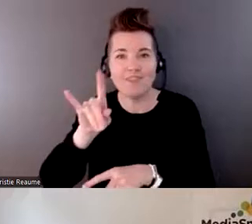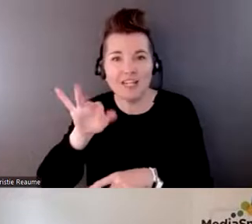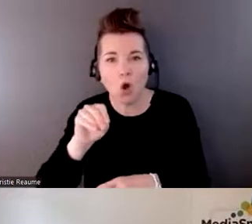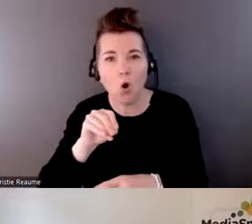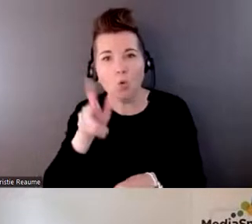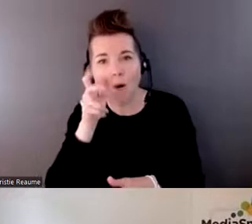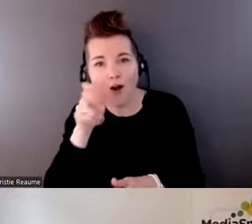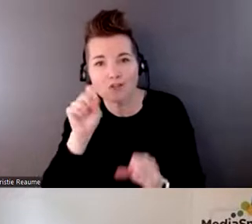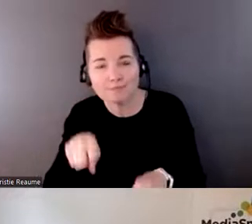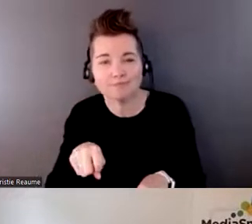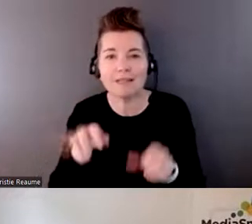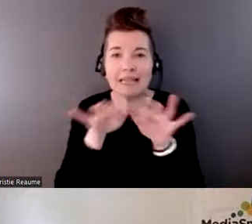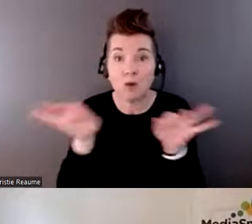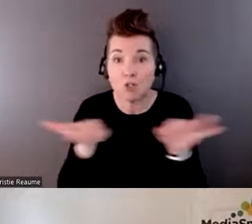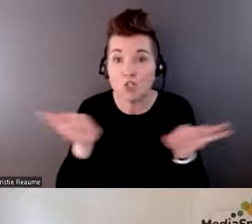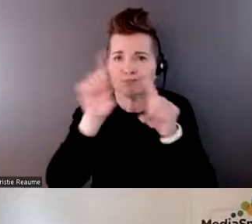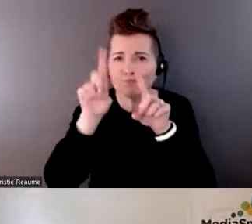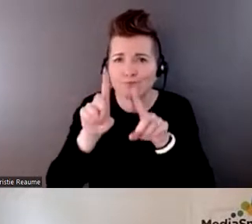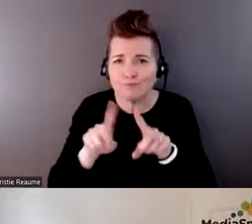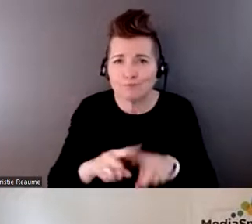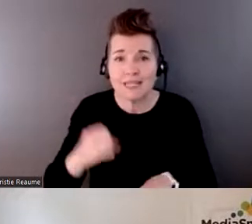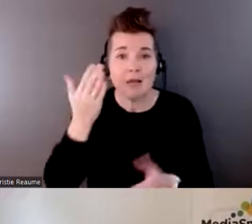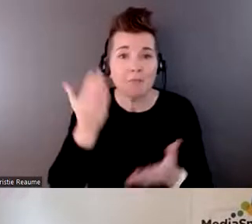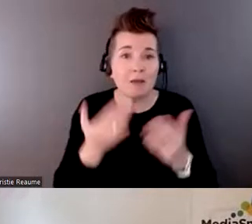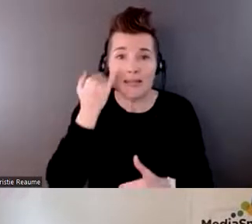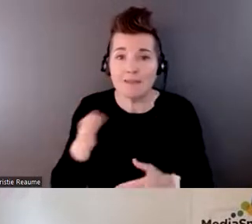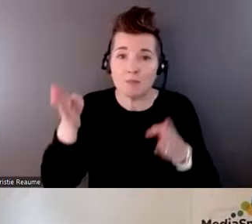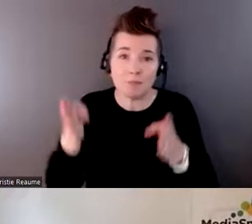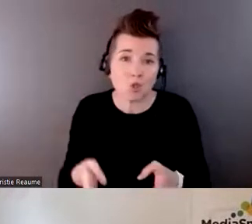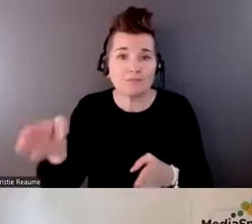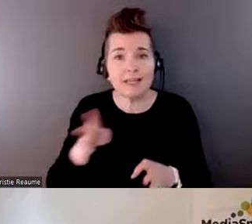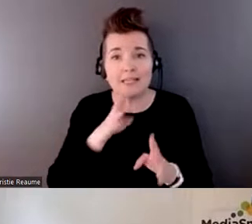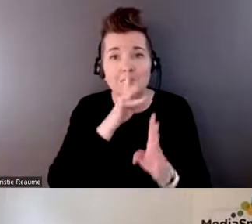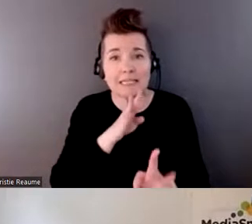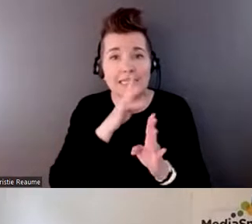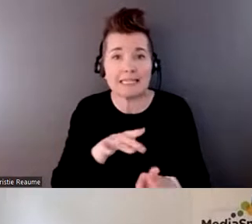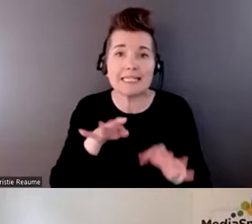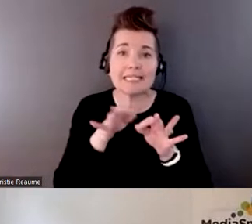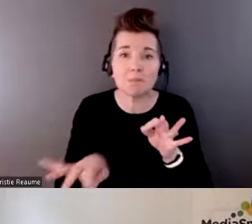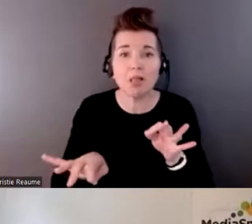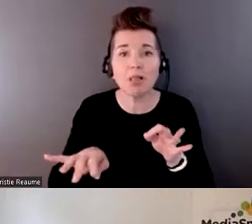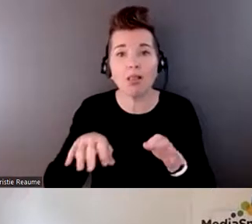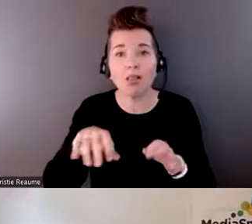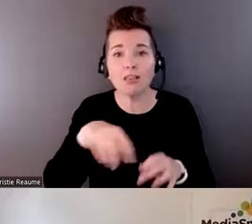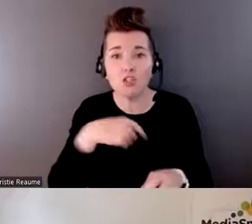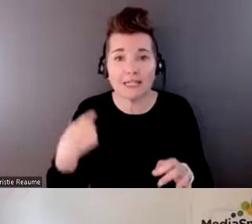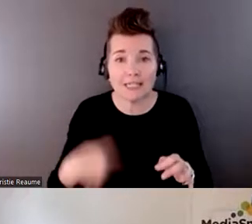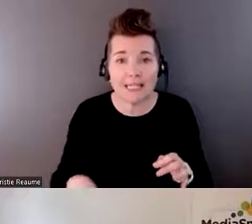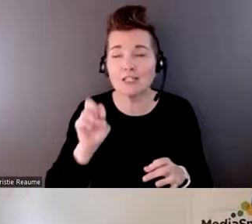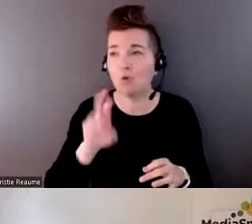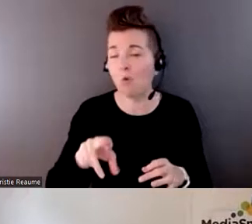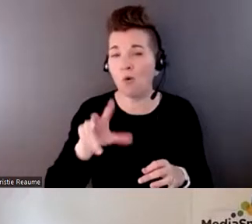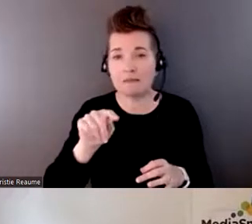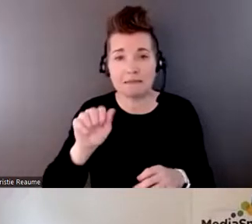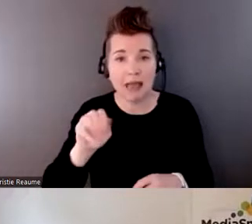languages. So if somebody, you know, maybe speak simplified Chinese or, you know, Tamil, what have you, that's available on the